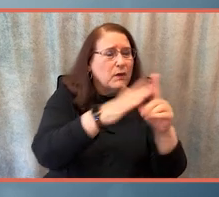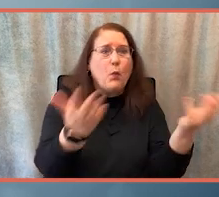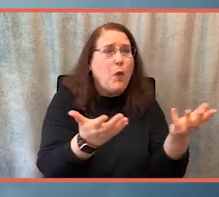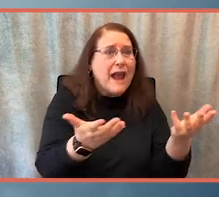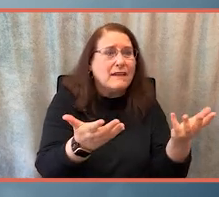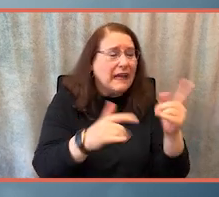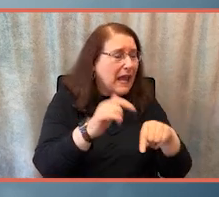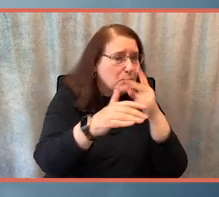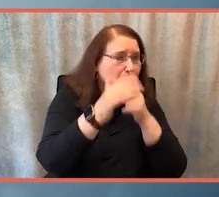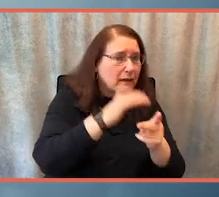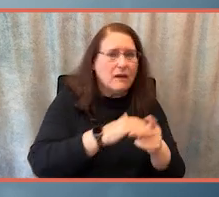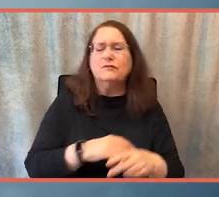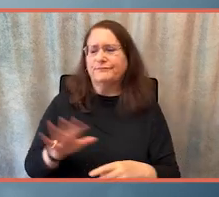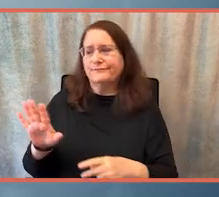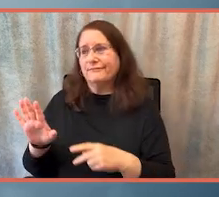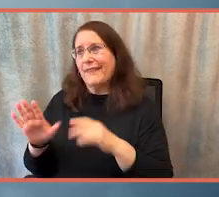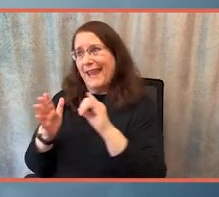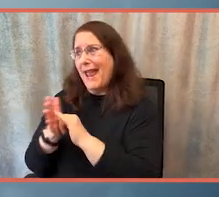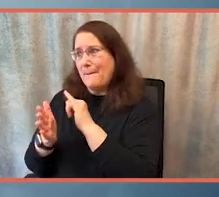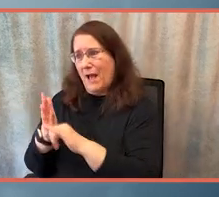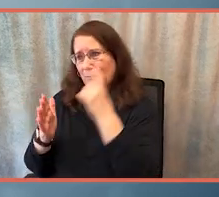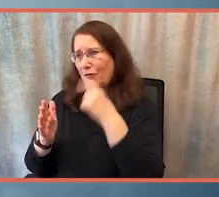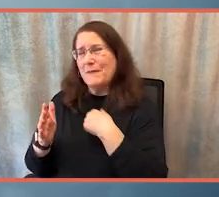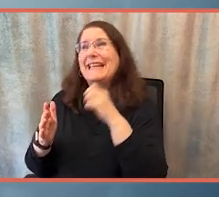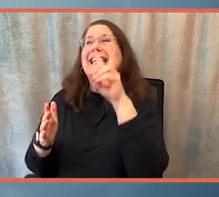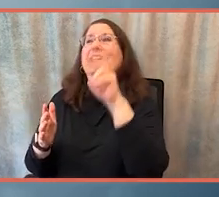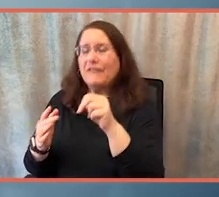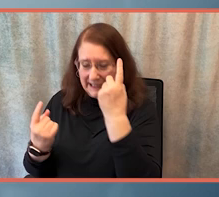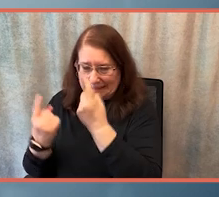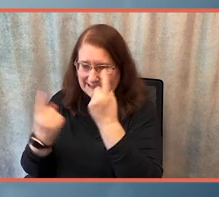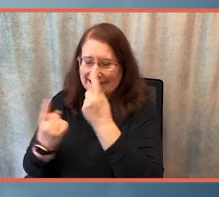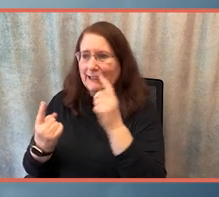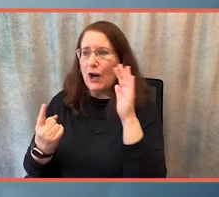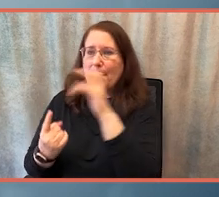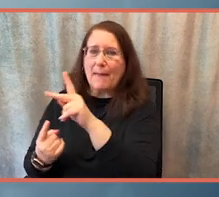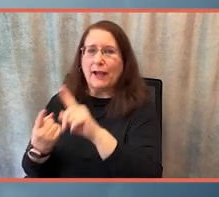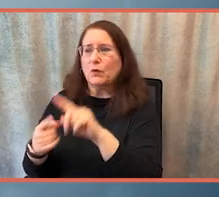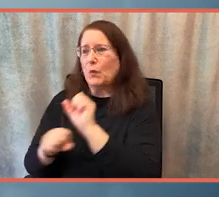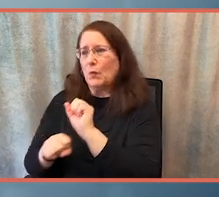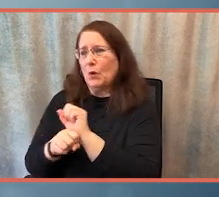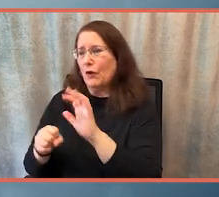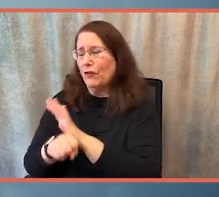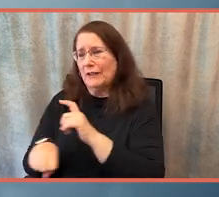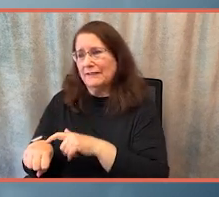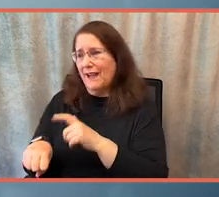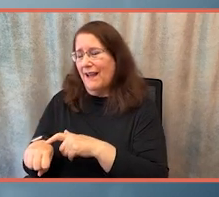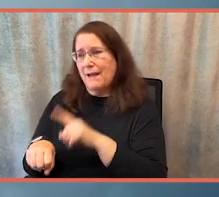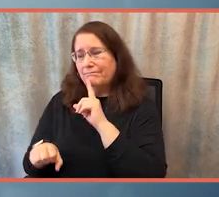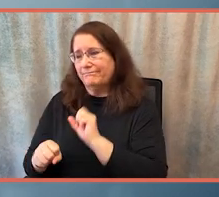It makes it impossible for me to even think about going back to full-time work in a serious way.